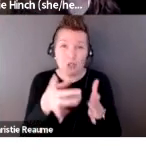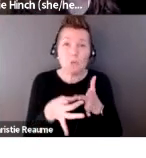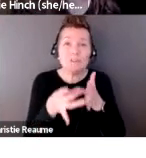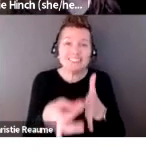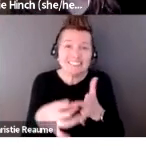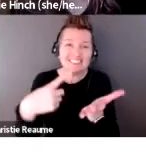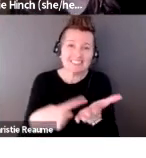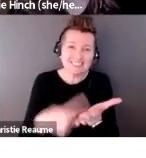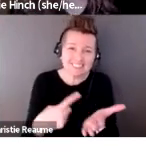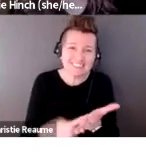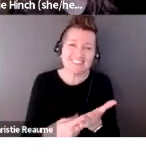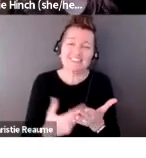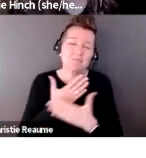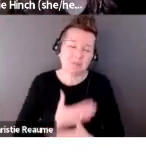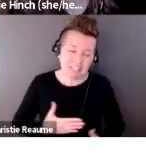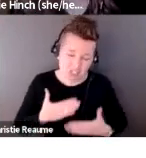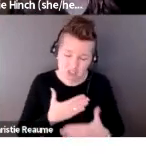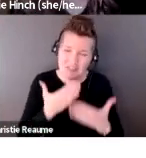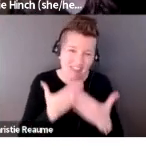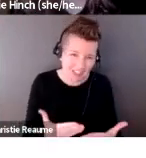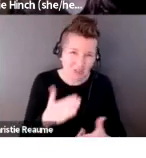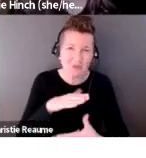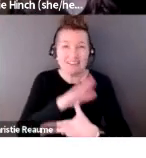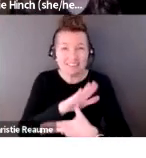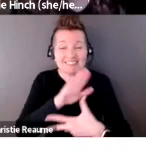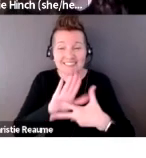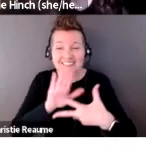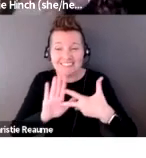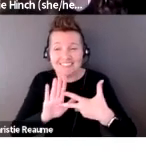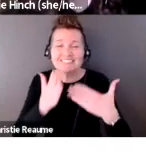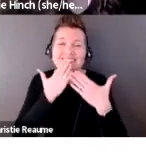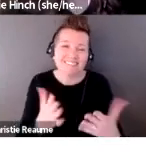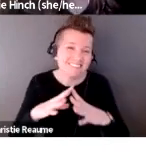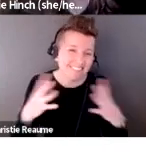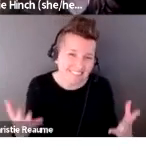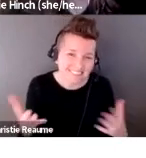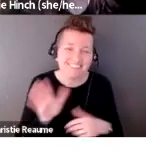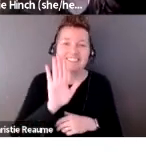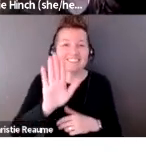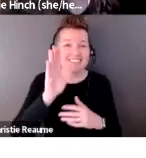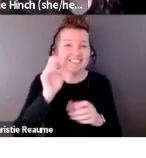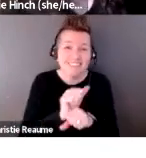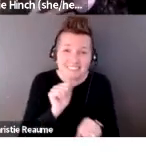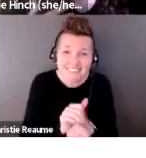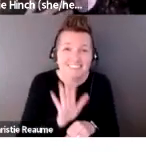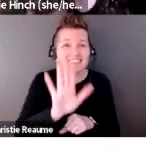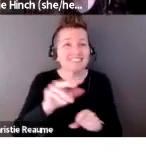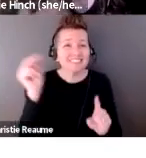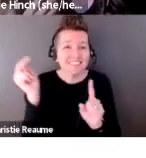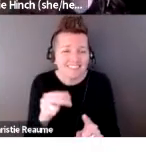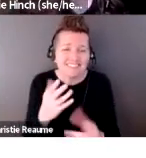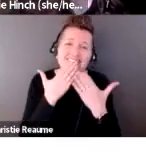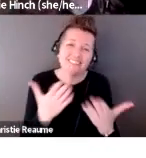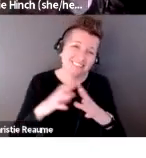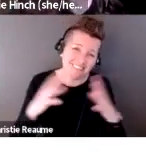pleasure. Thank you to Ezra, Haley, and Alex, uh, for sharing your work with everyone. And thank